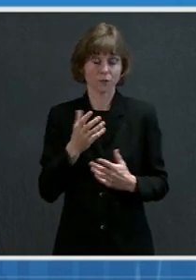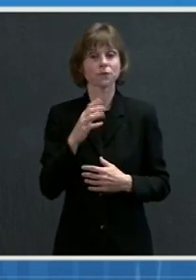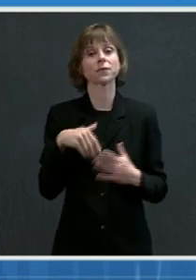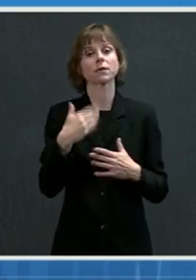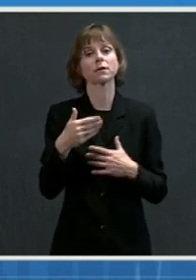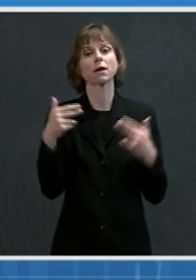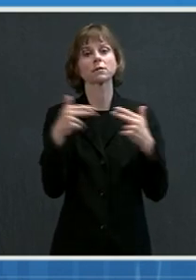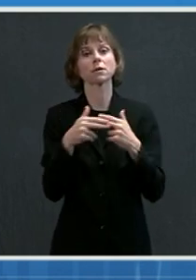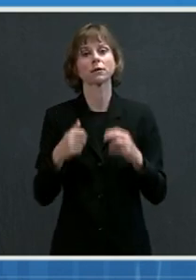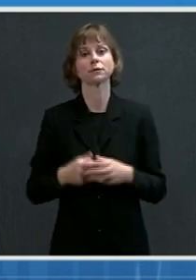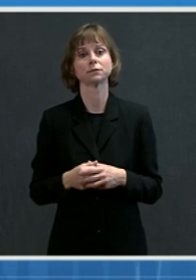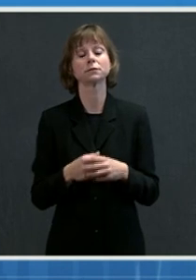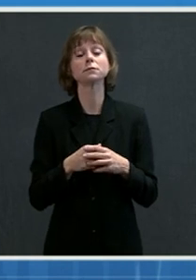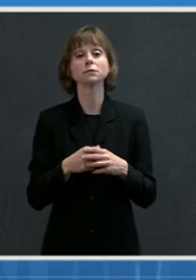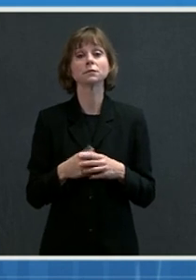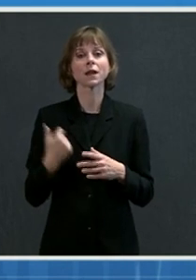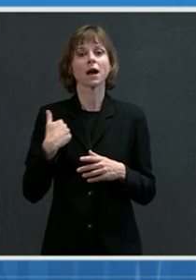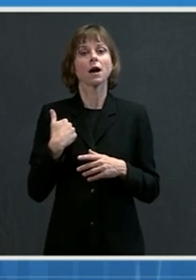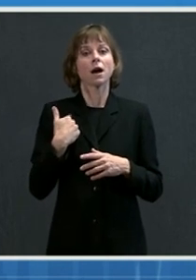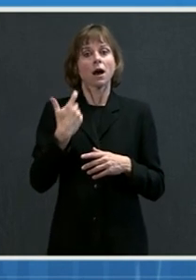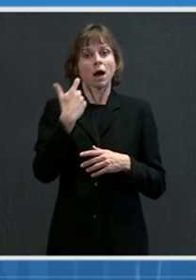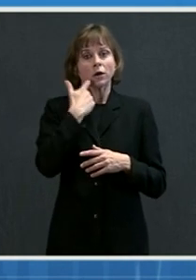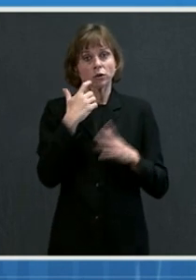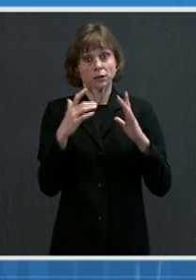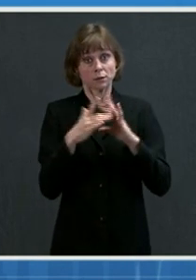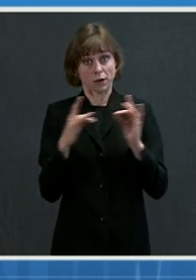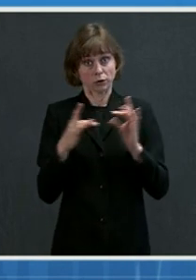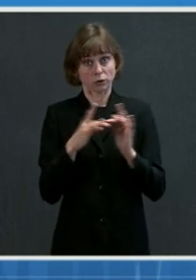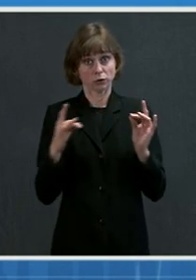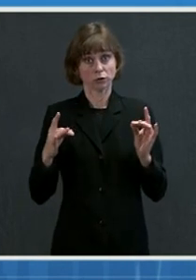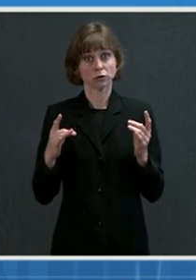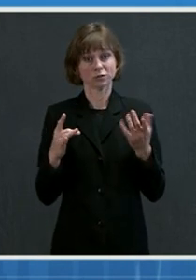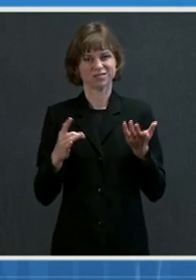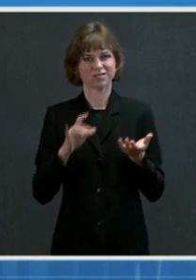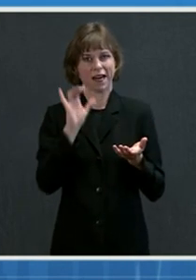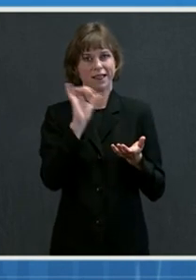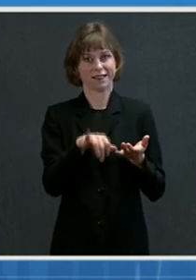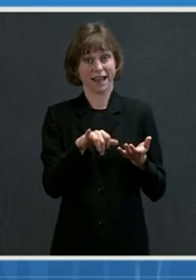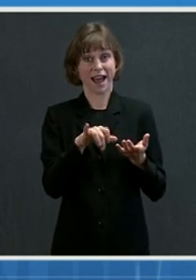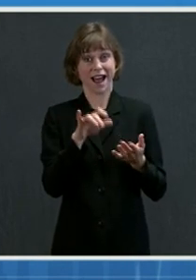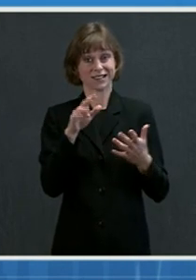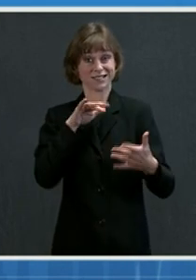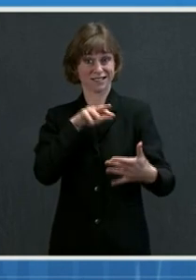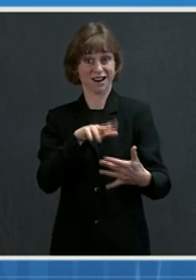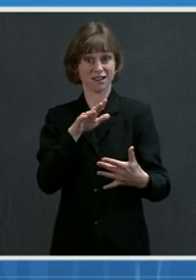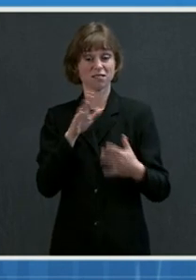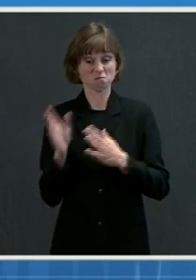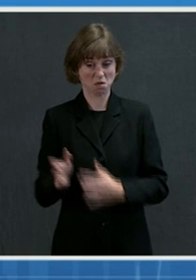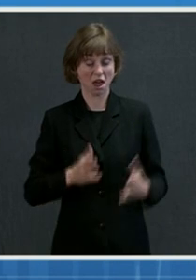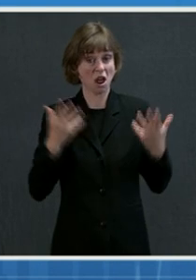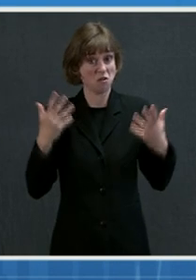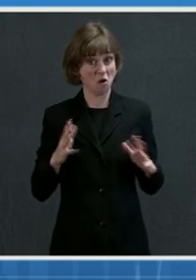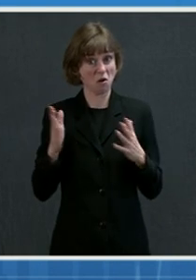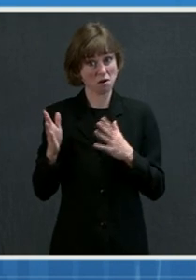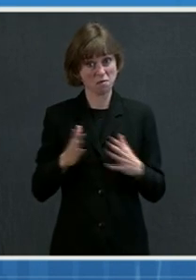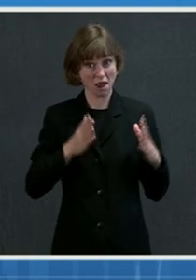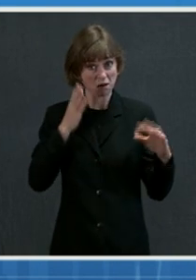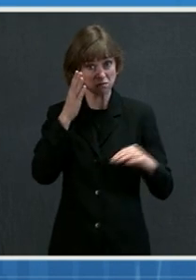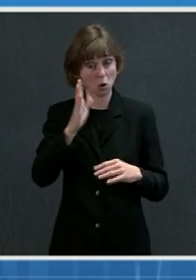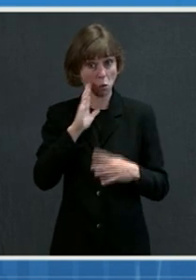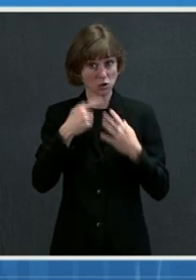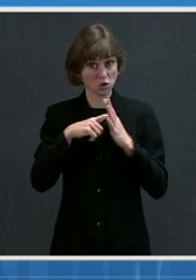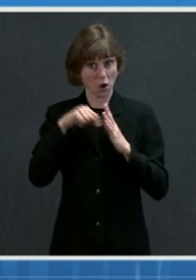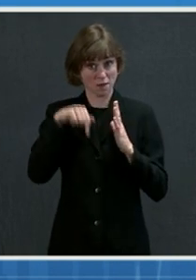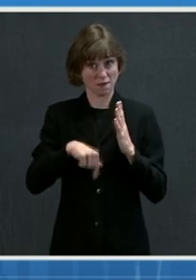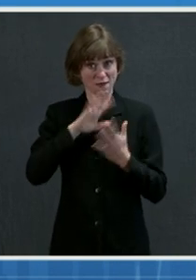And in fact, as I have mentioned previously, this is a planned study that will begin in the middle of this month,